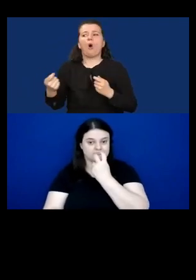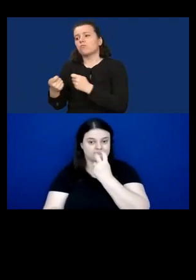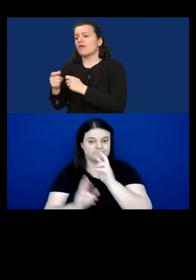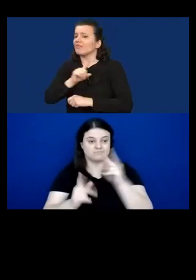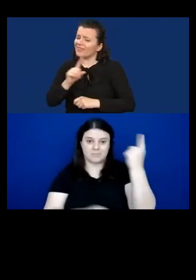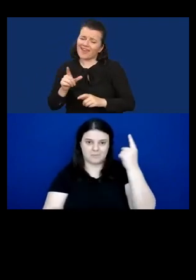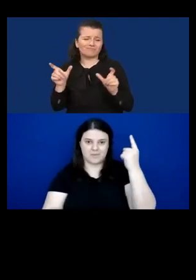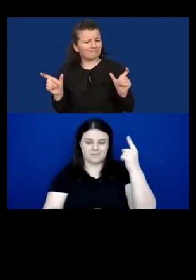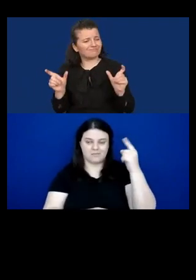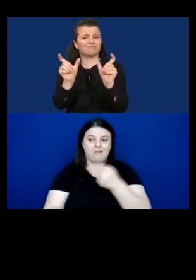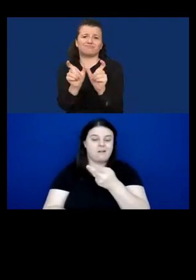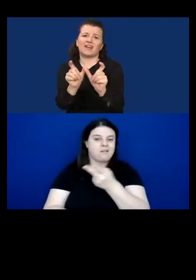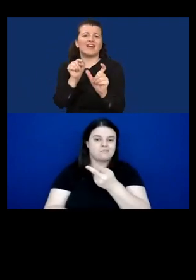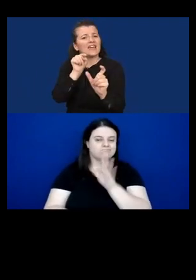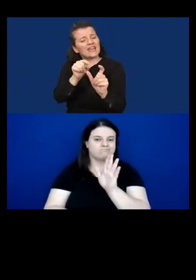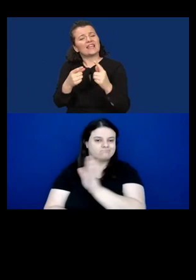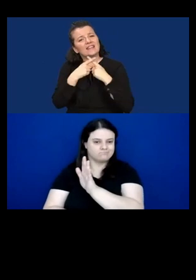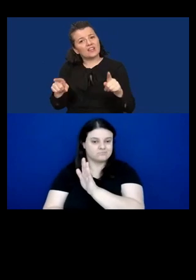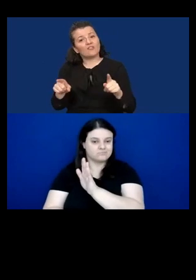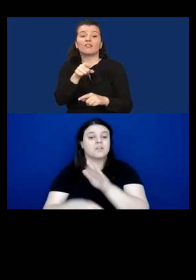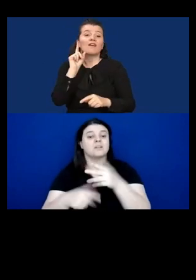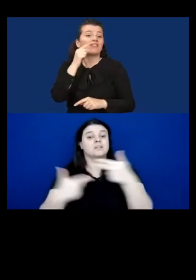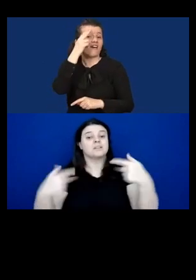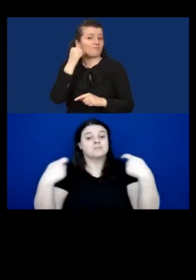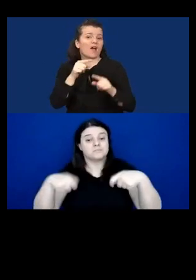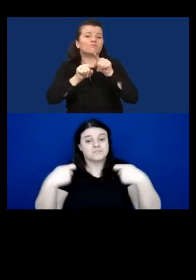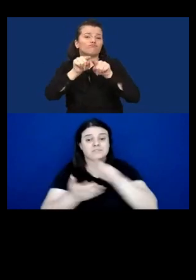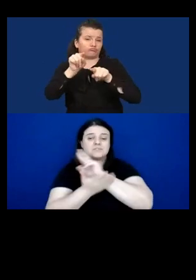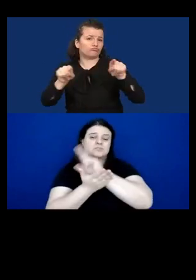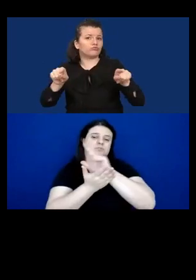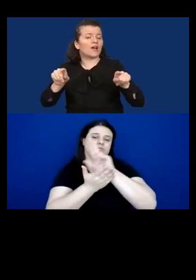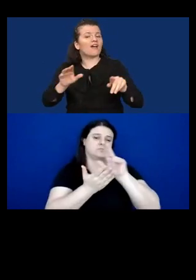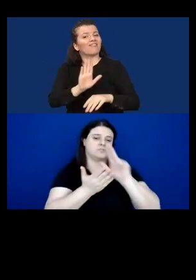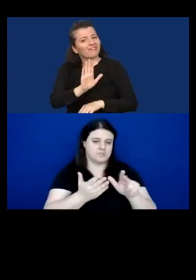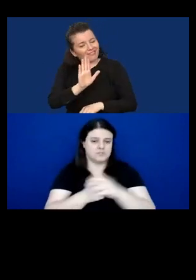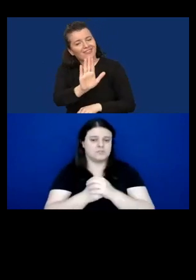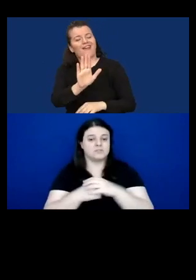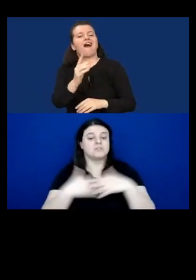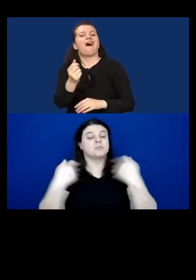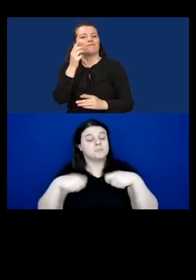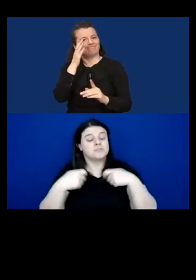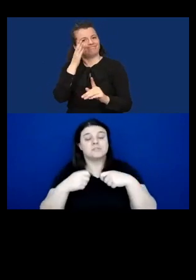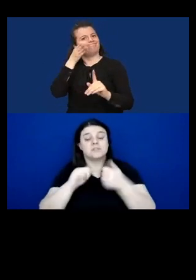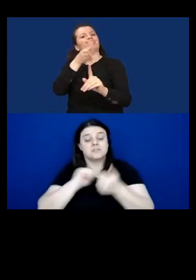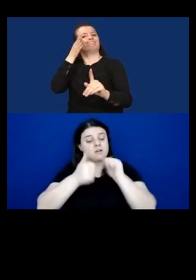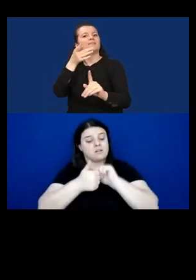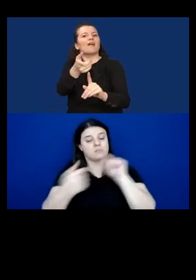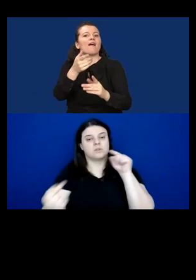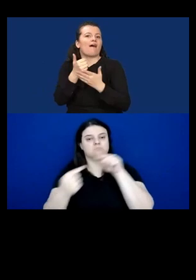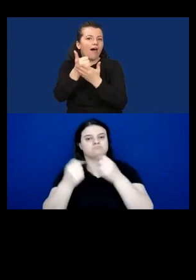and levels of need is directly linked with ensuring appropriate support and management of resources.